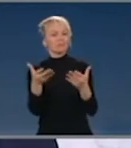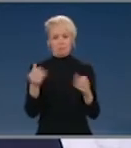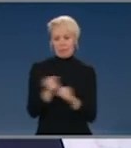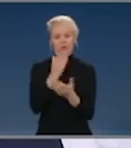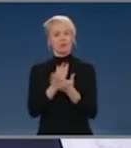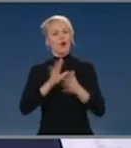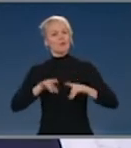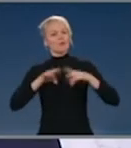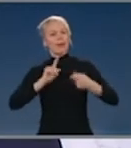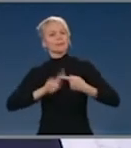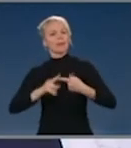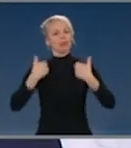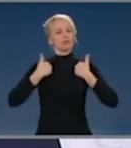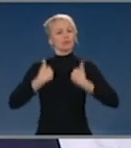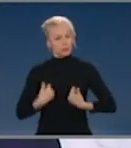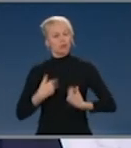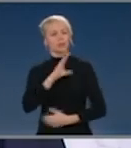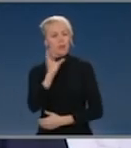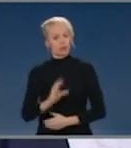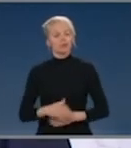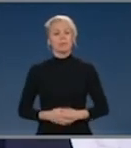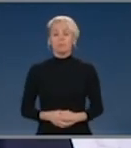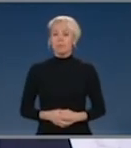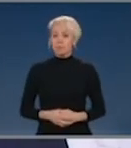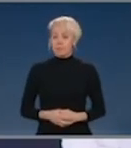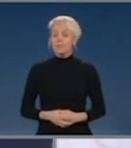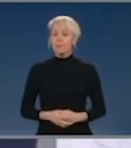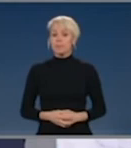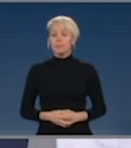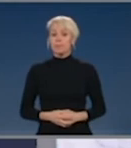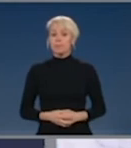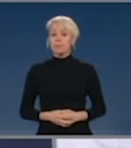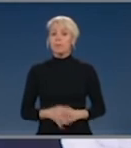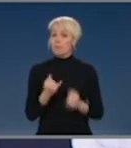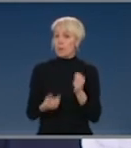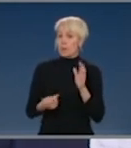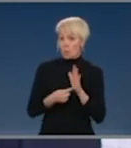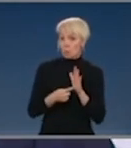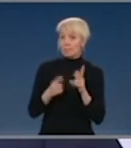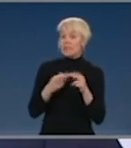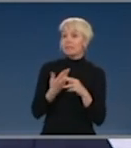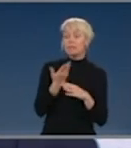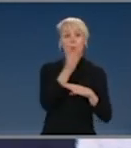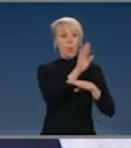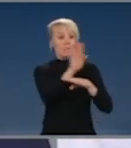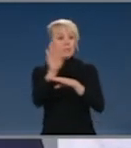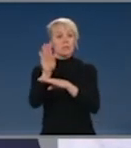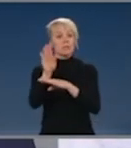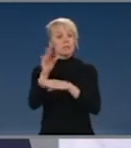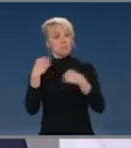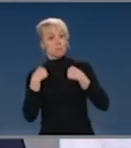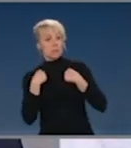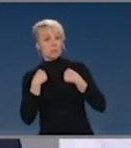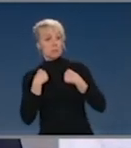to our credit. So it's important that, as we continue to track the investment on our rules, on our terms and in our interests,